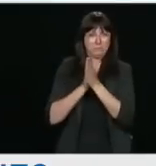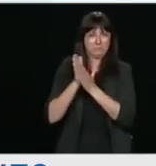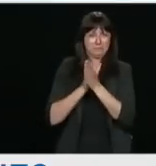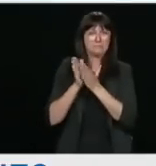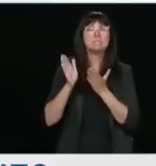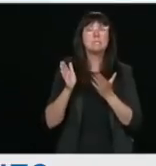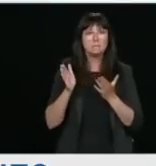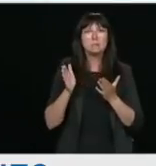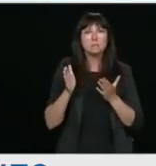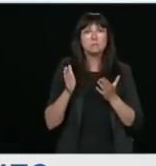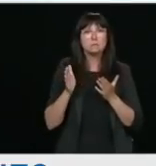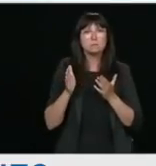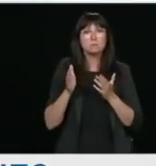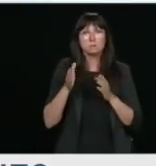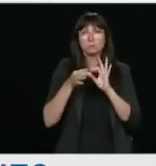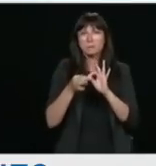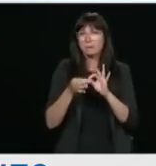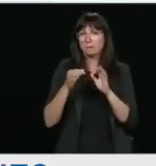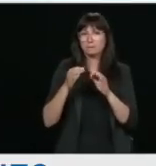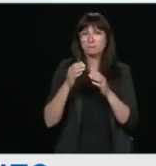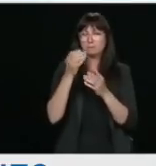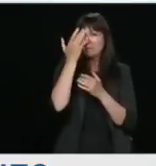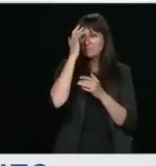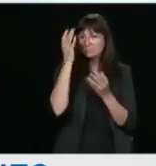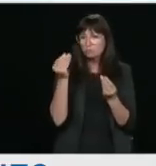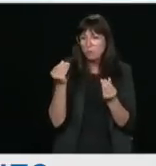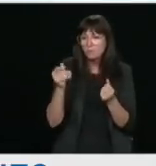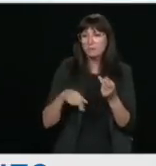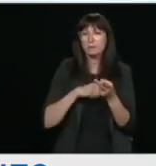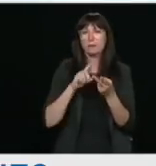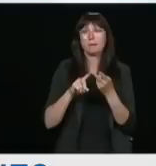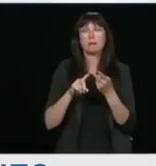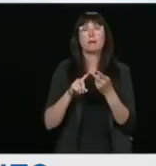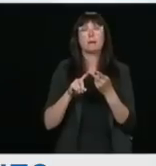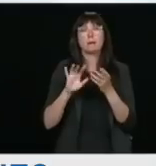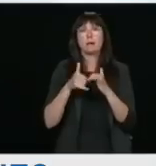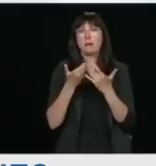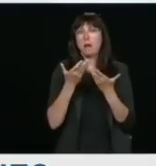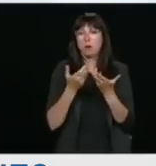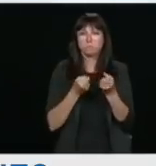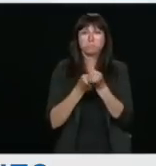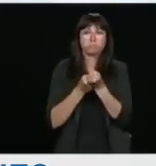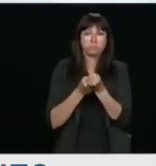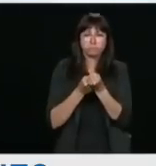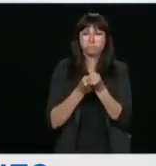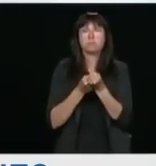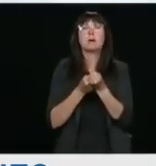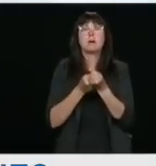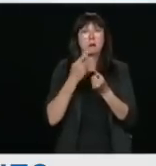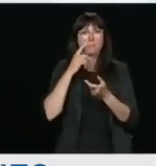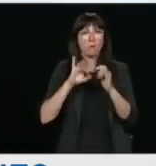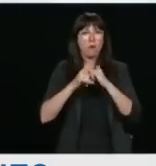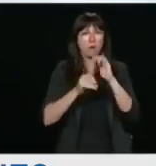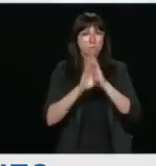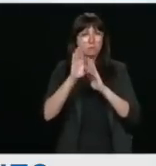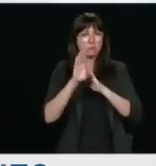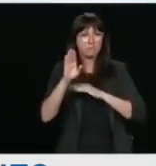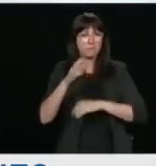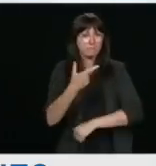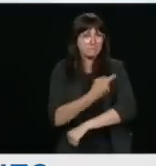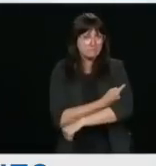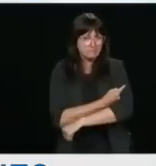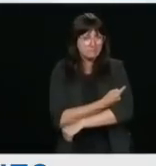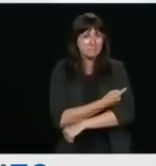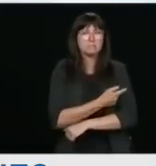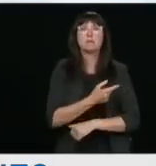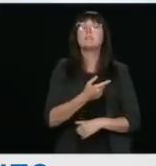property, and most particularly protecting Canadian interests in the development of that vaccine. We will remain vigilant, and there's a very